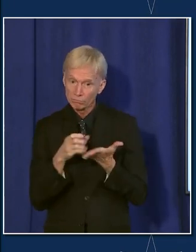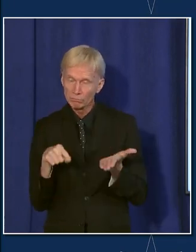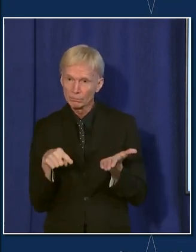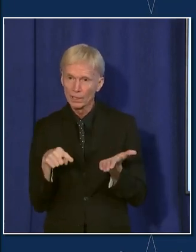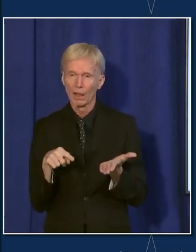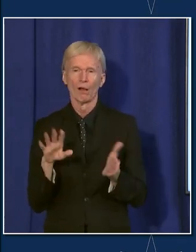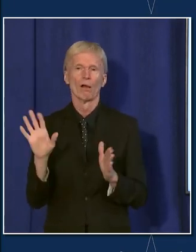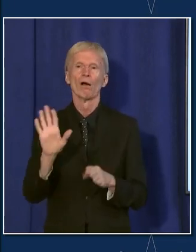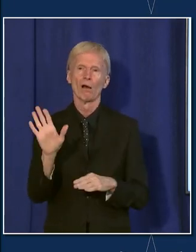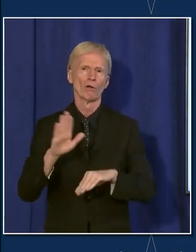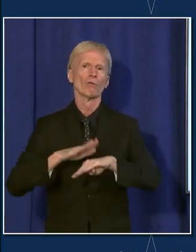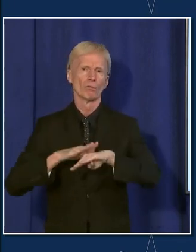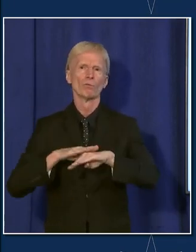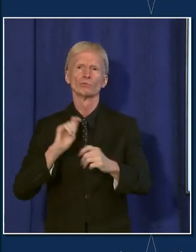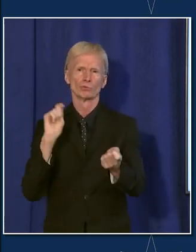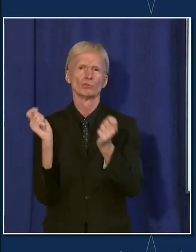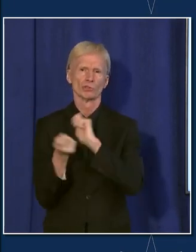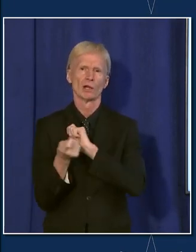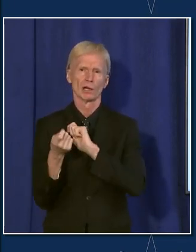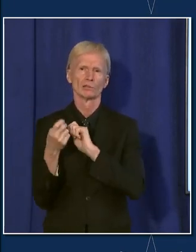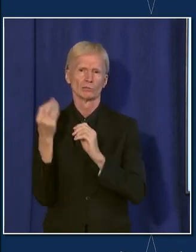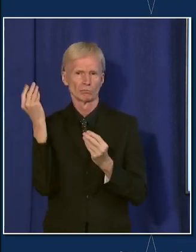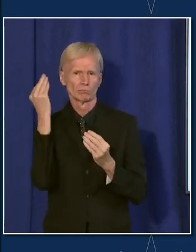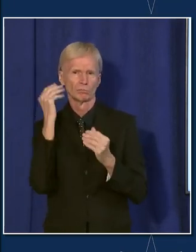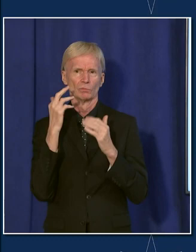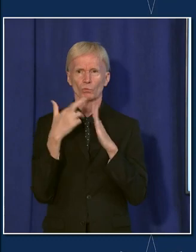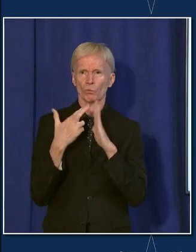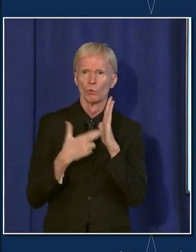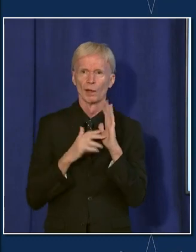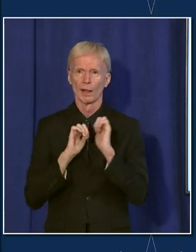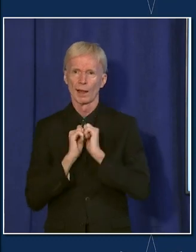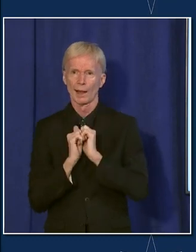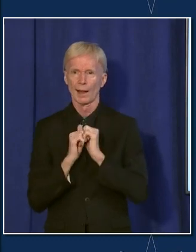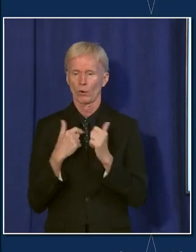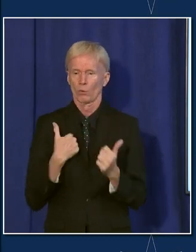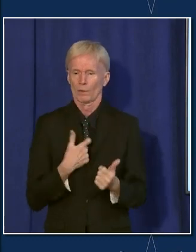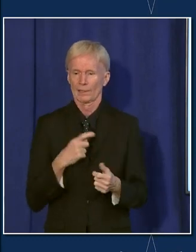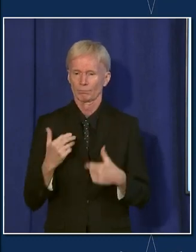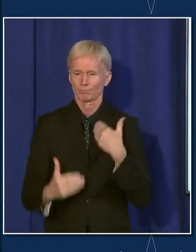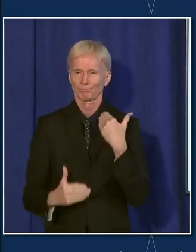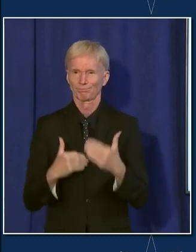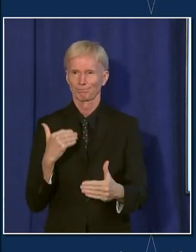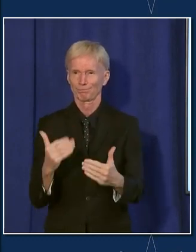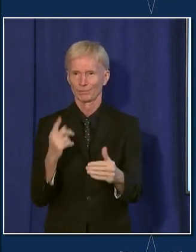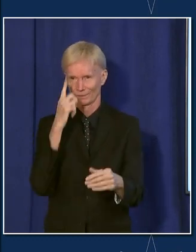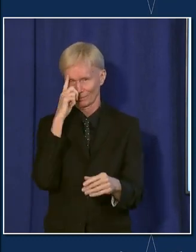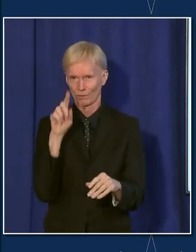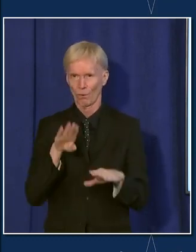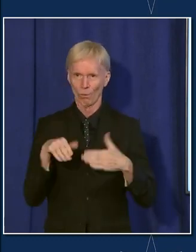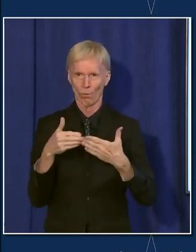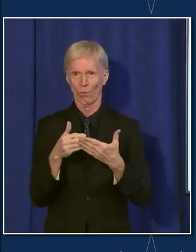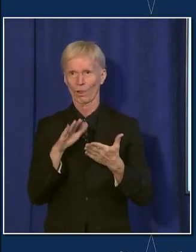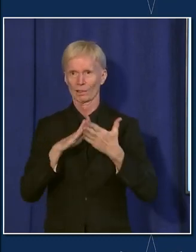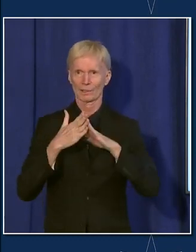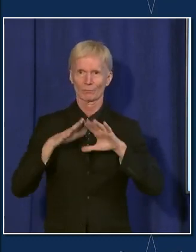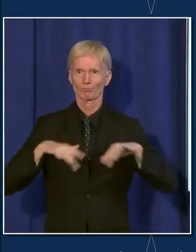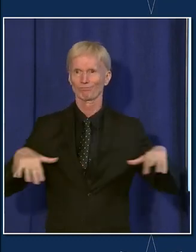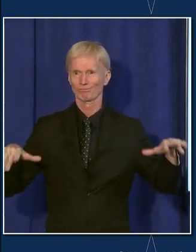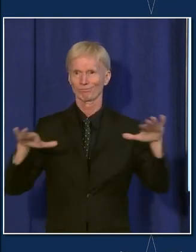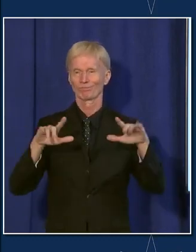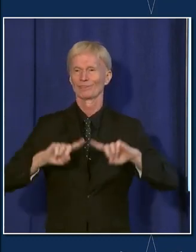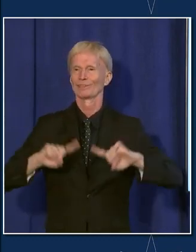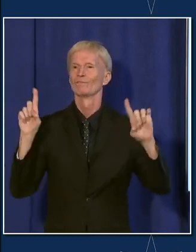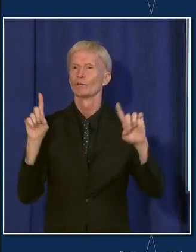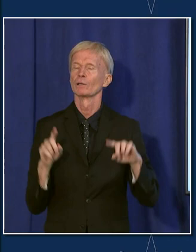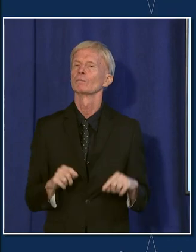game changer for me in terms of thinking about, you know, what do we need to do at the whole societal level potentially differently.